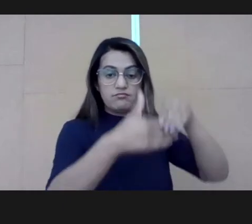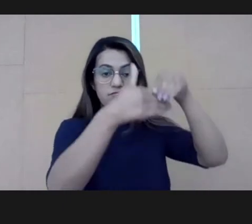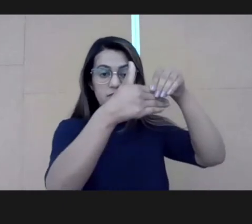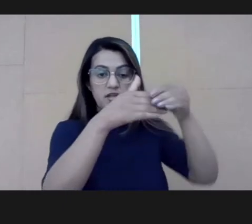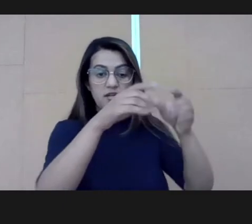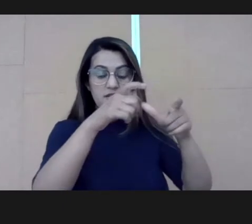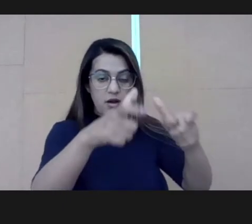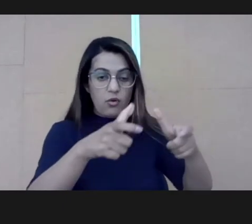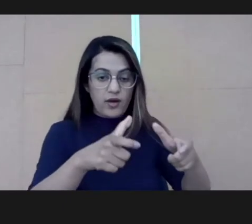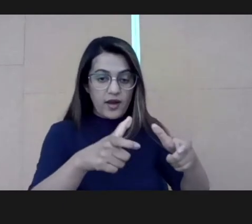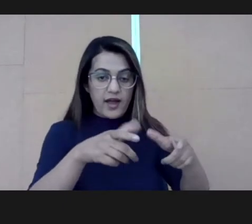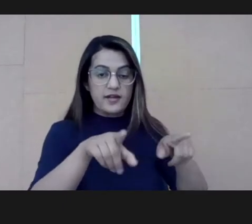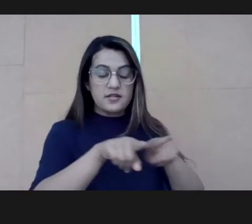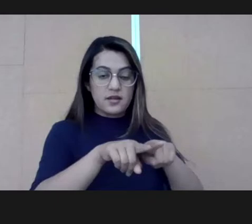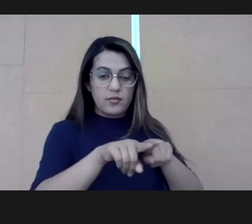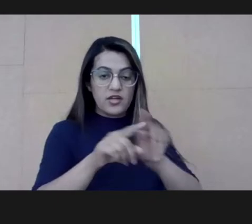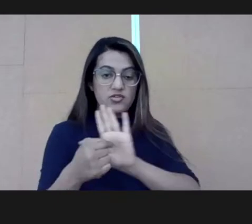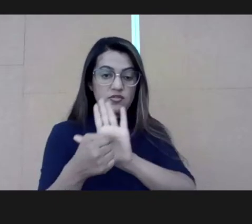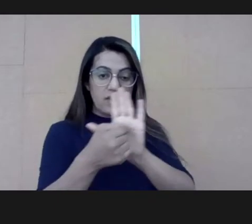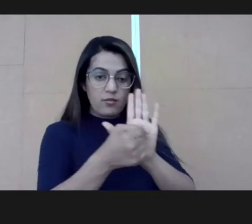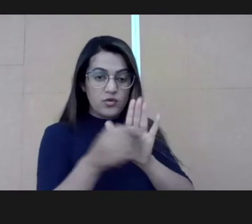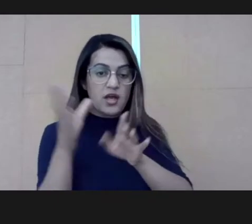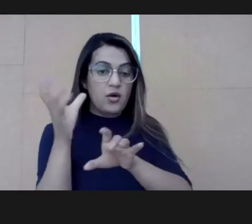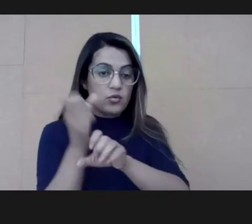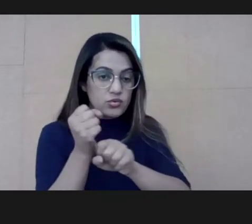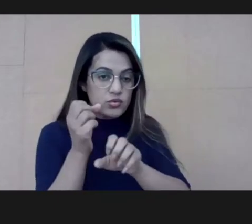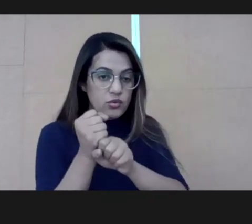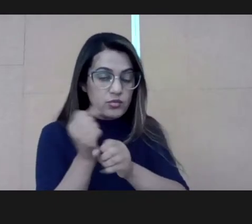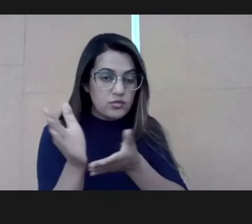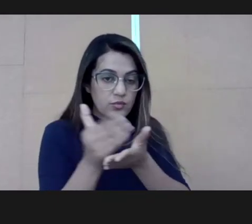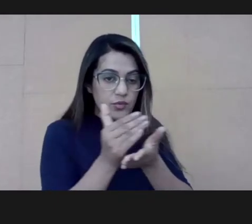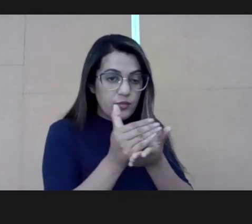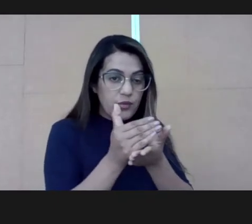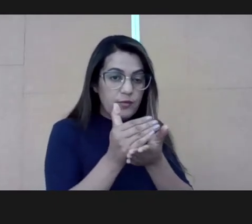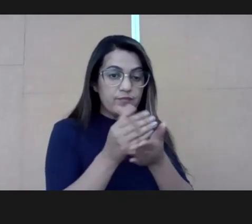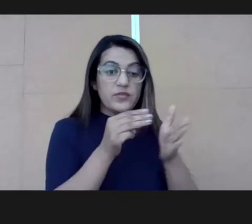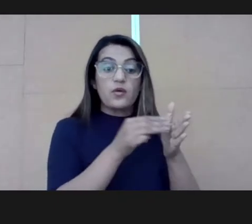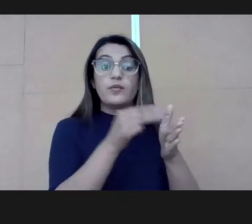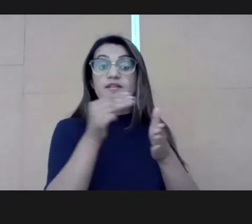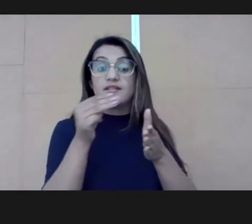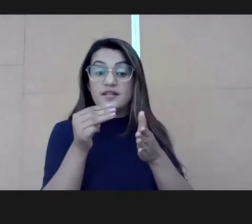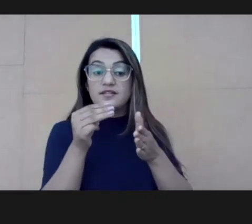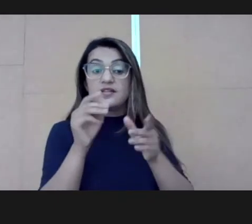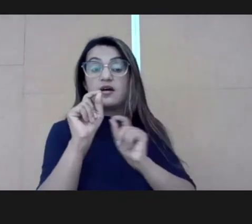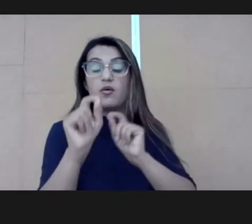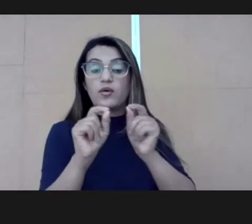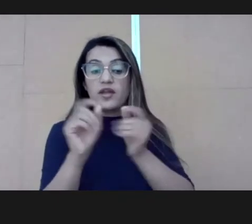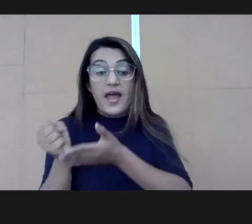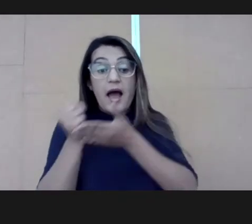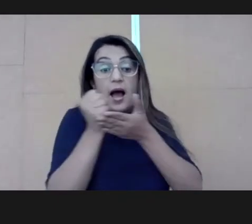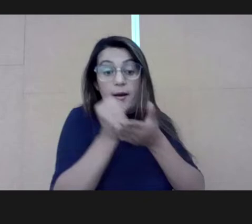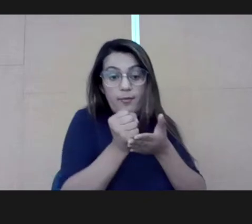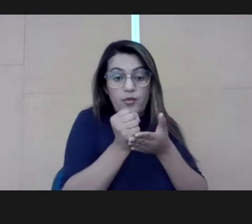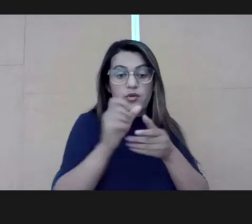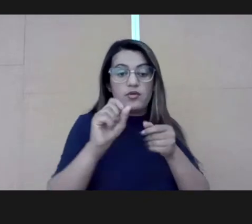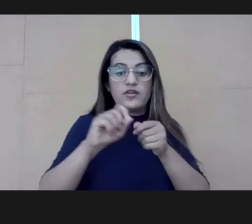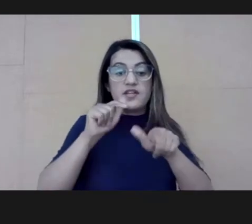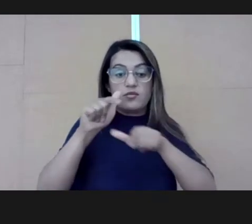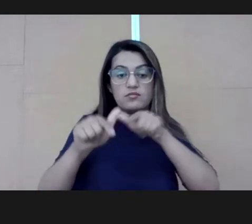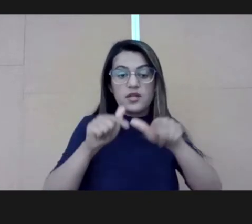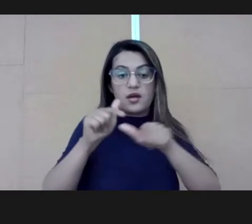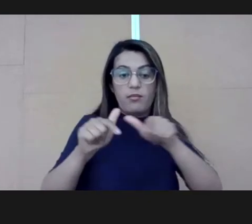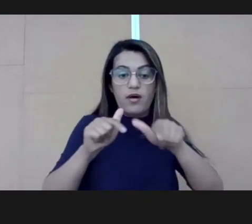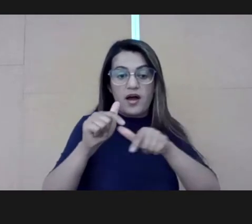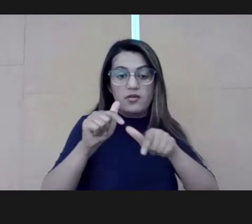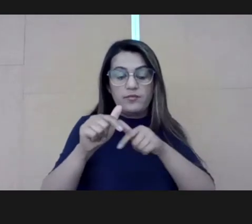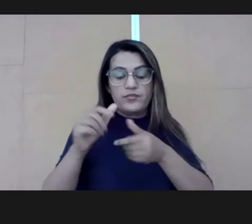local leaders. And we were very bold and brave about that. I'm going to show you the numbers. And we also needed